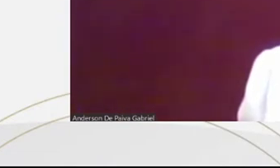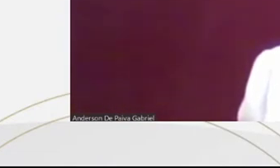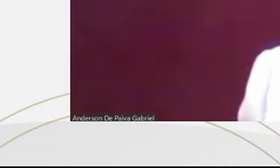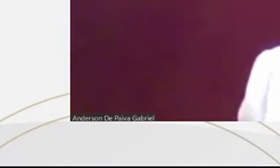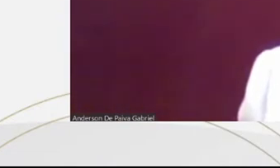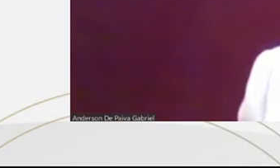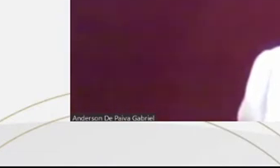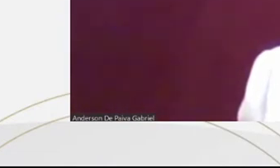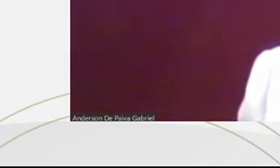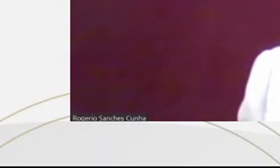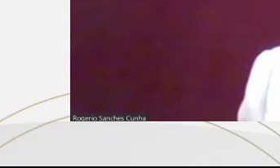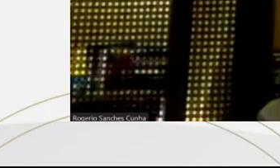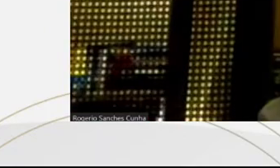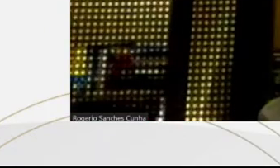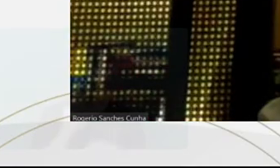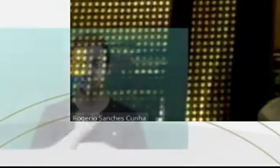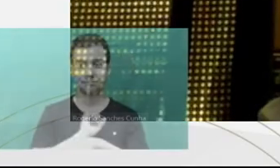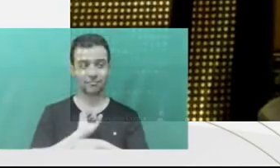Okay.